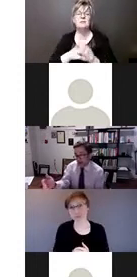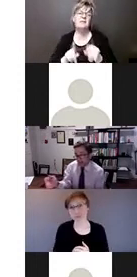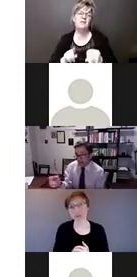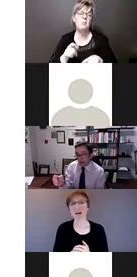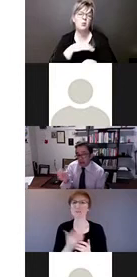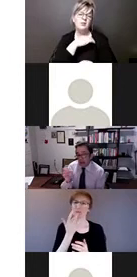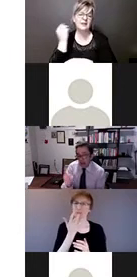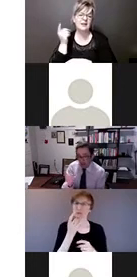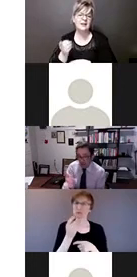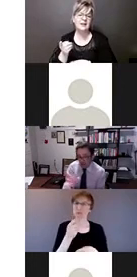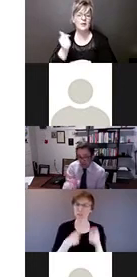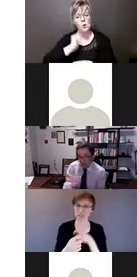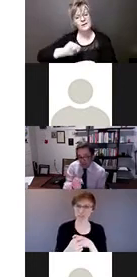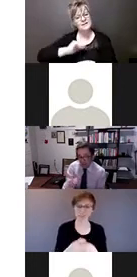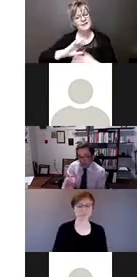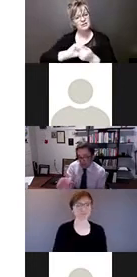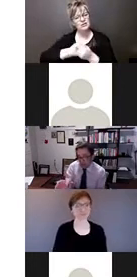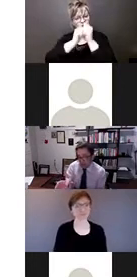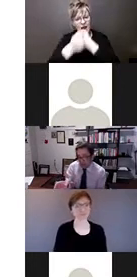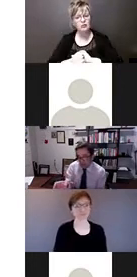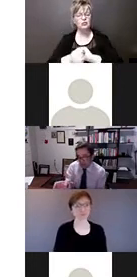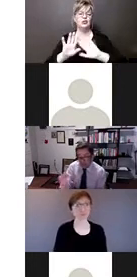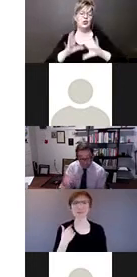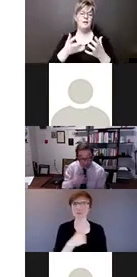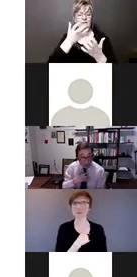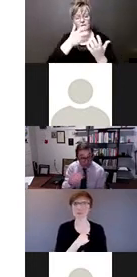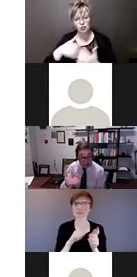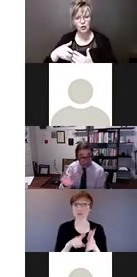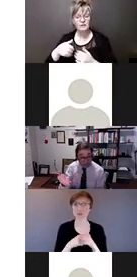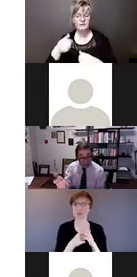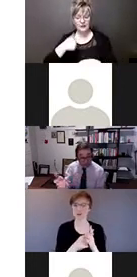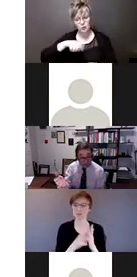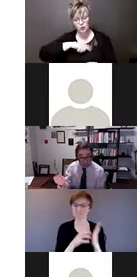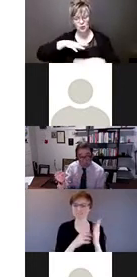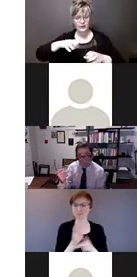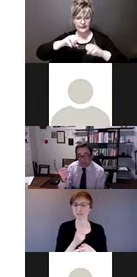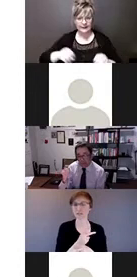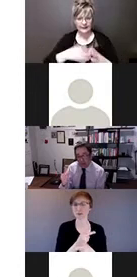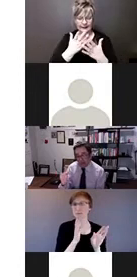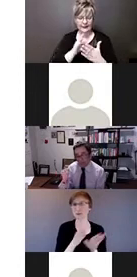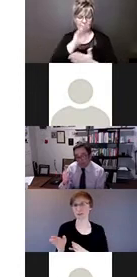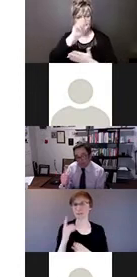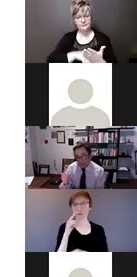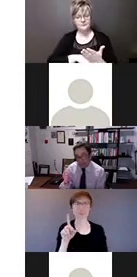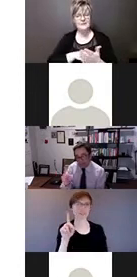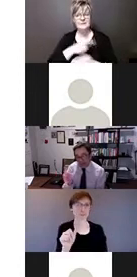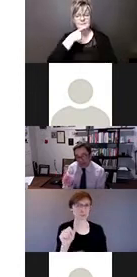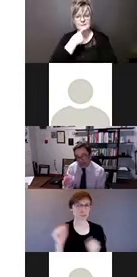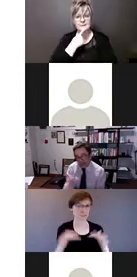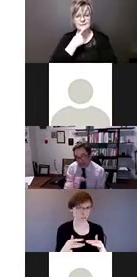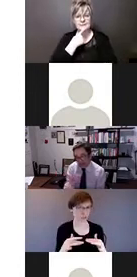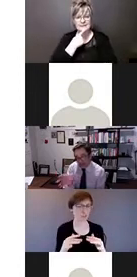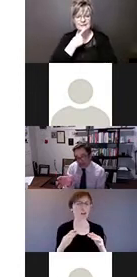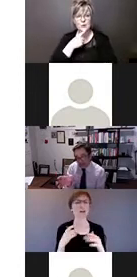that. And when we were drafting the Disability Convention, we were mindful of this concern. And one of the key